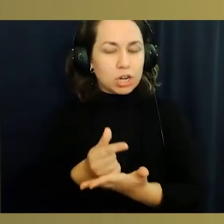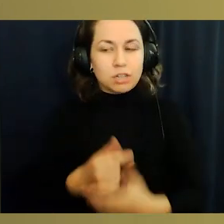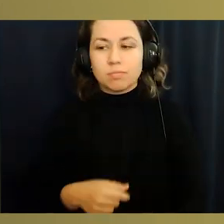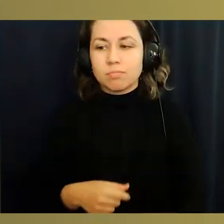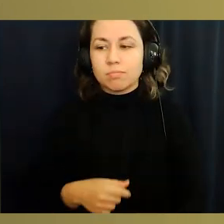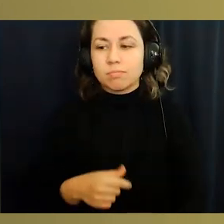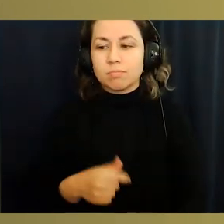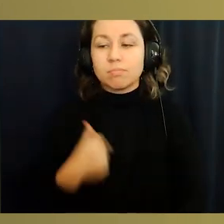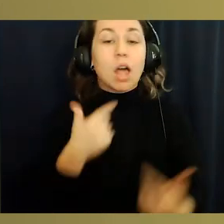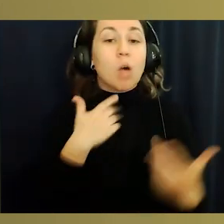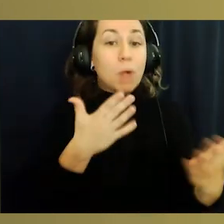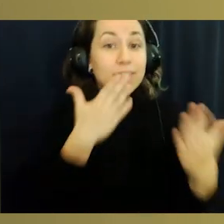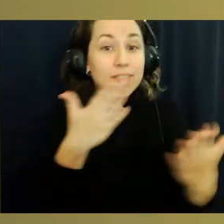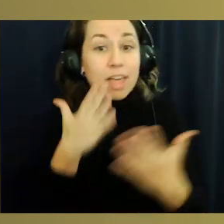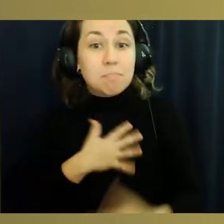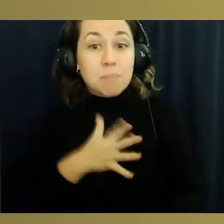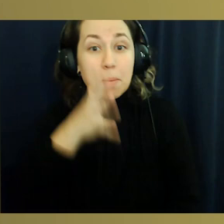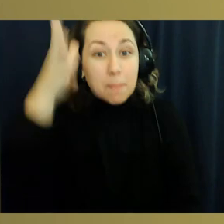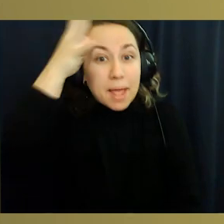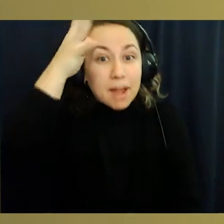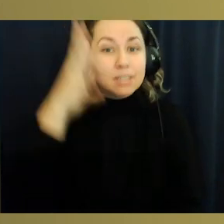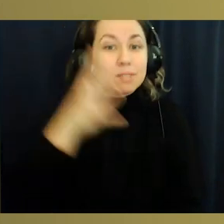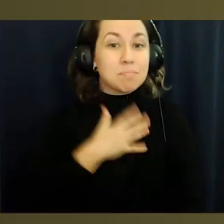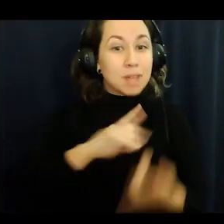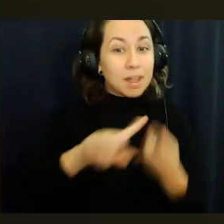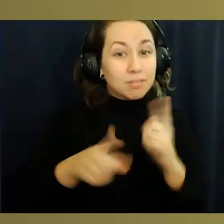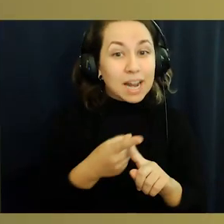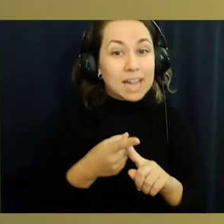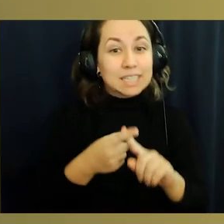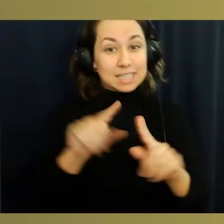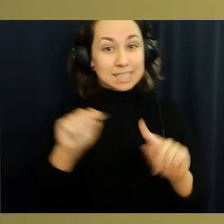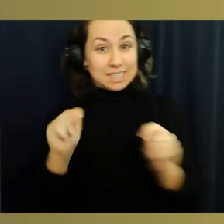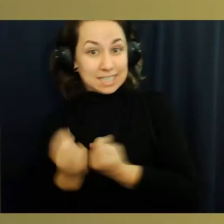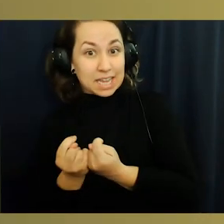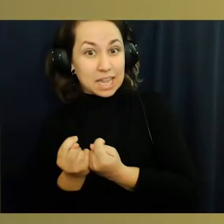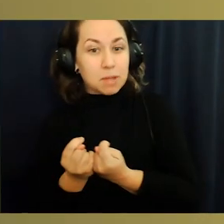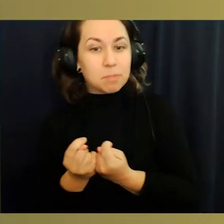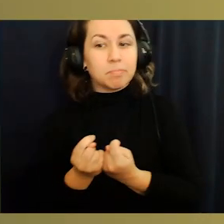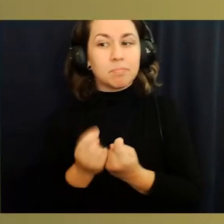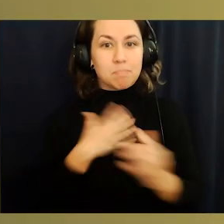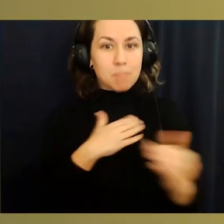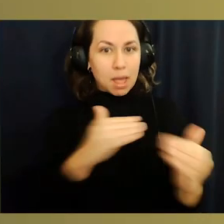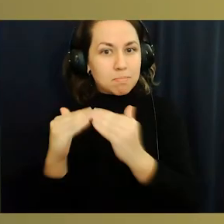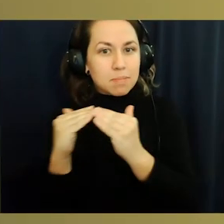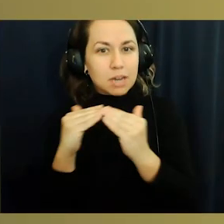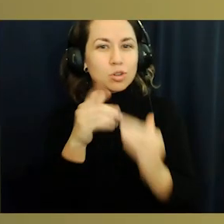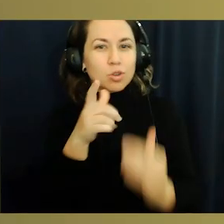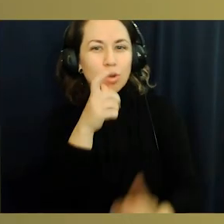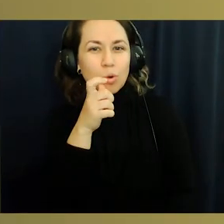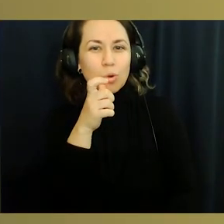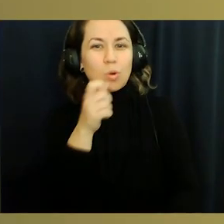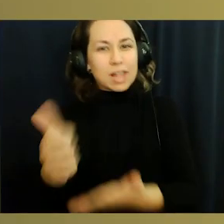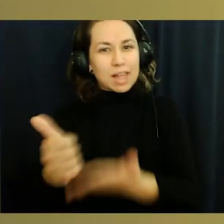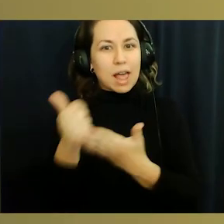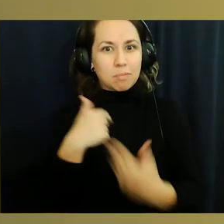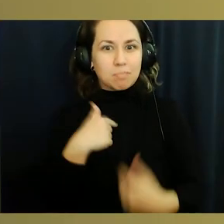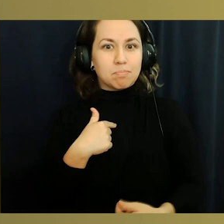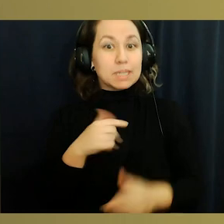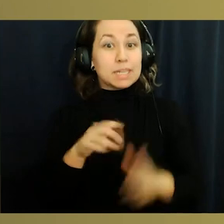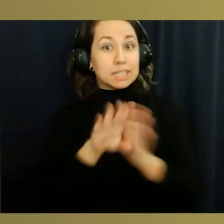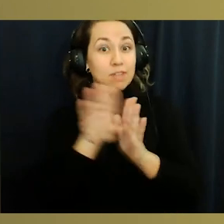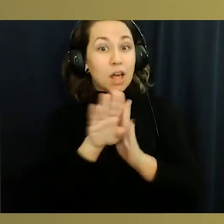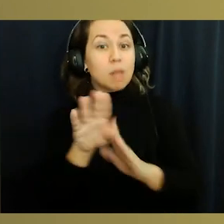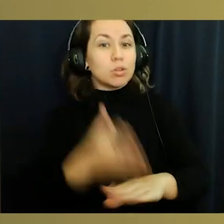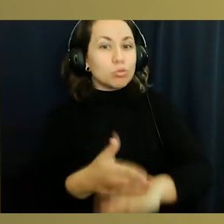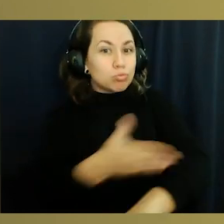experiencing a more independent environment after graduation. I'd like to thank my parents my friends, my teammates,